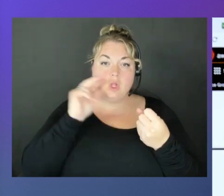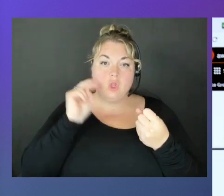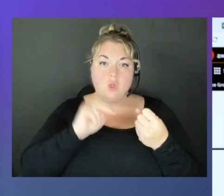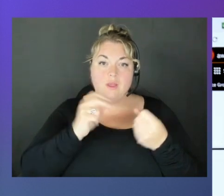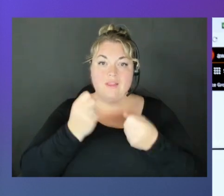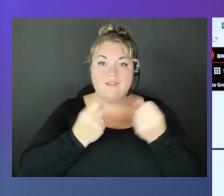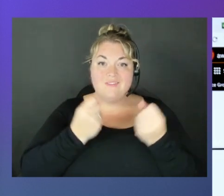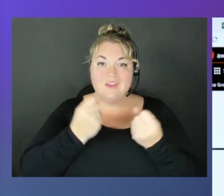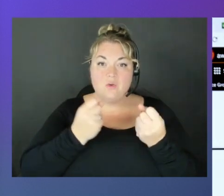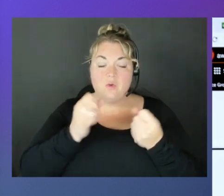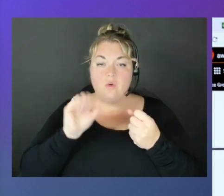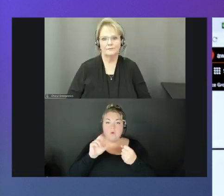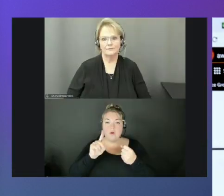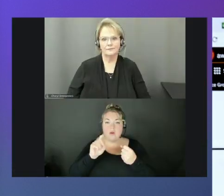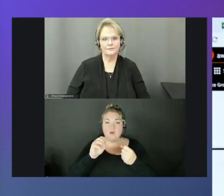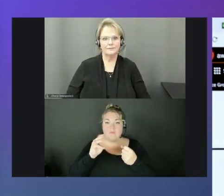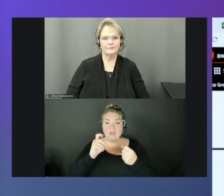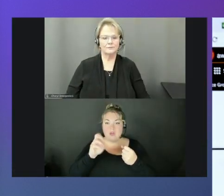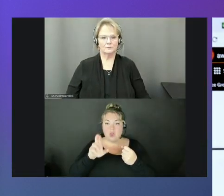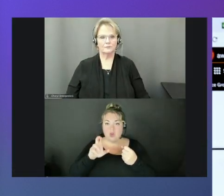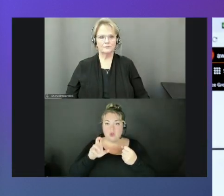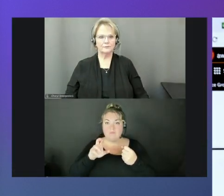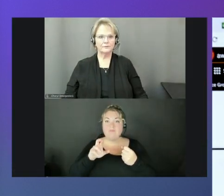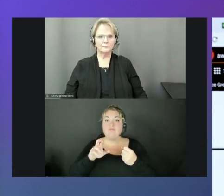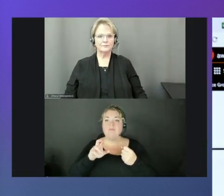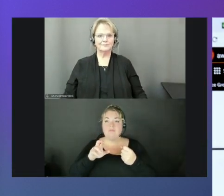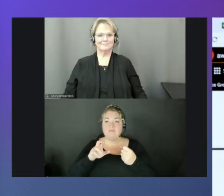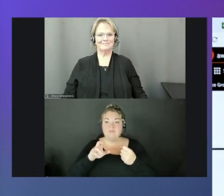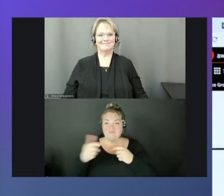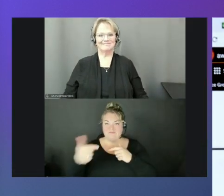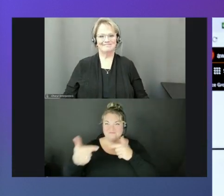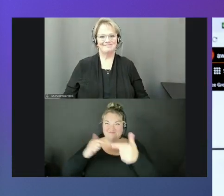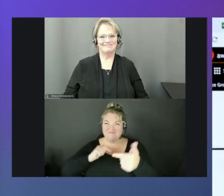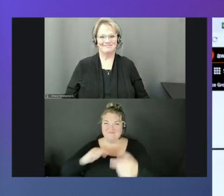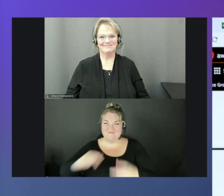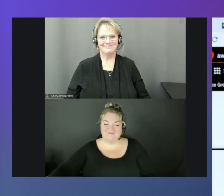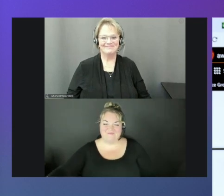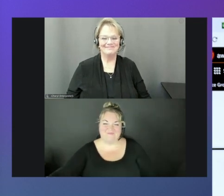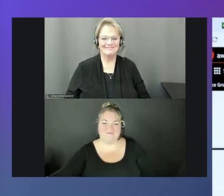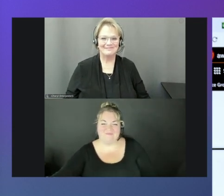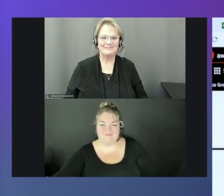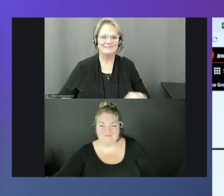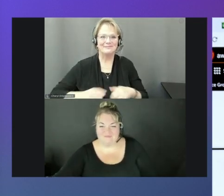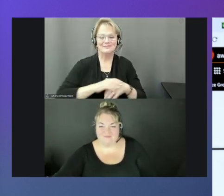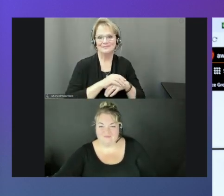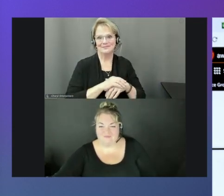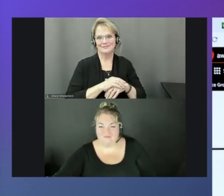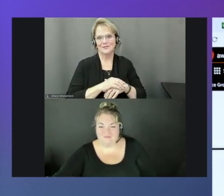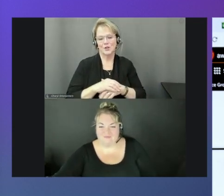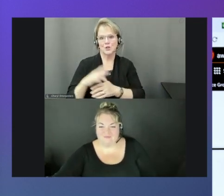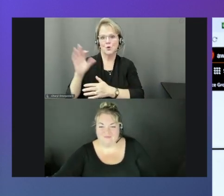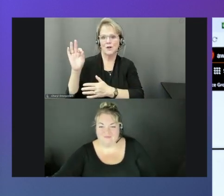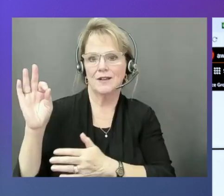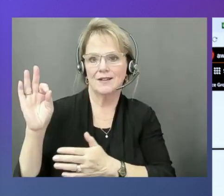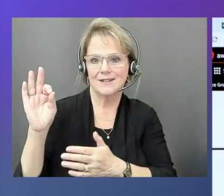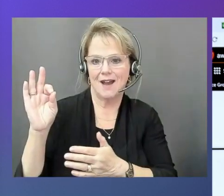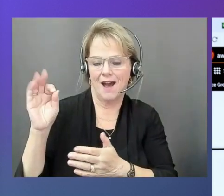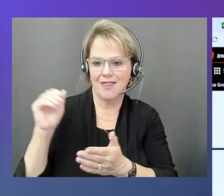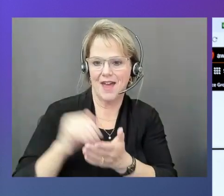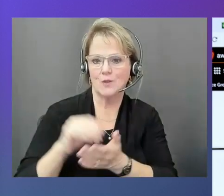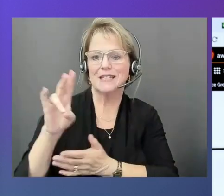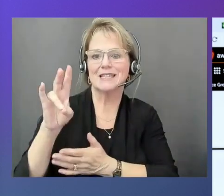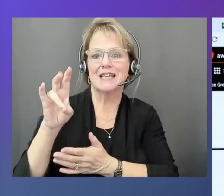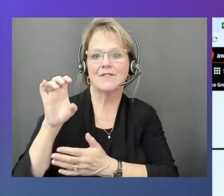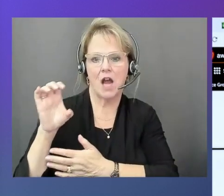auto-meter. Yep. And it is nine, this is in kilometer, so 9,700 kilometer.